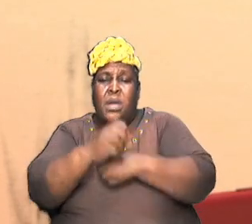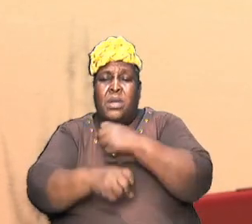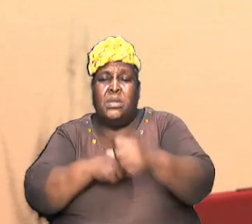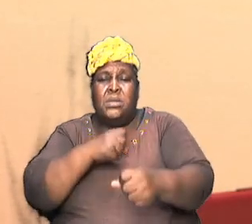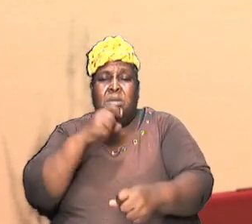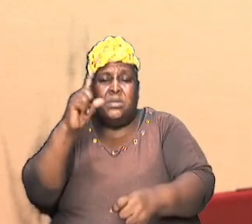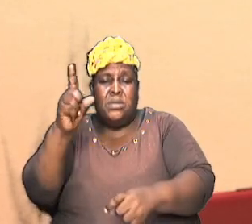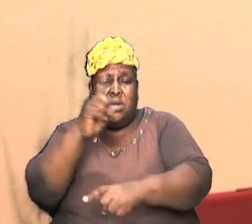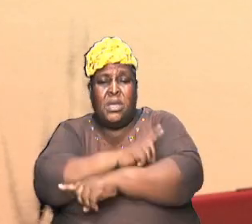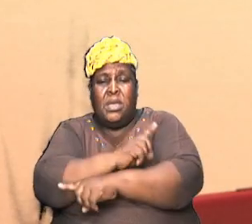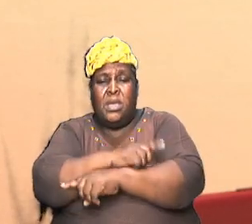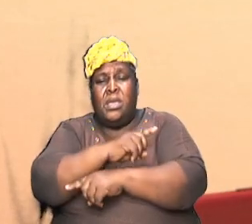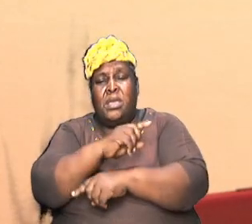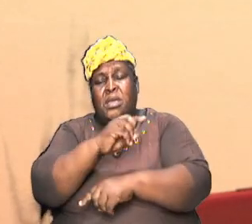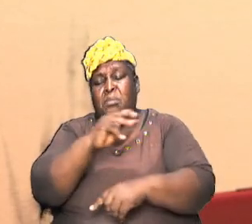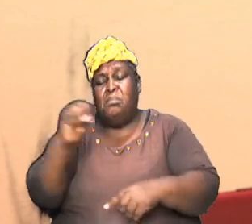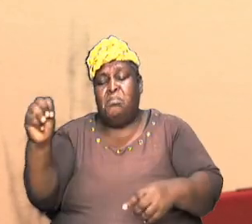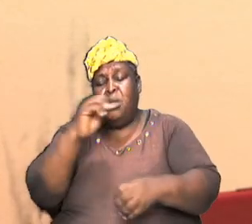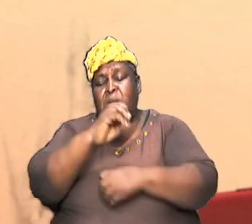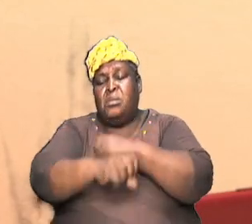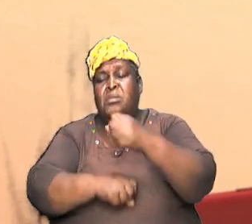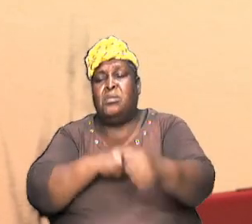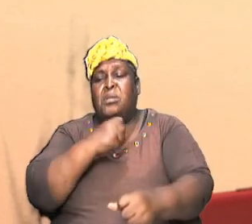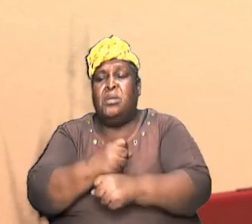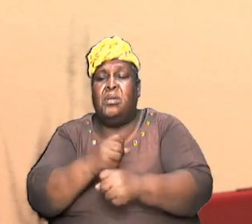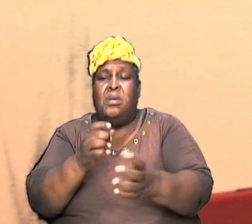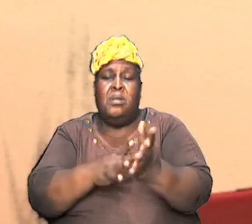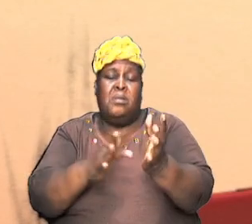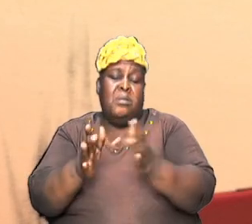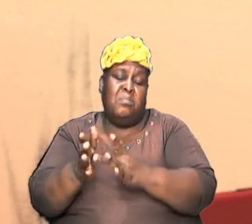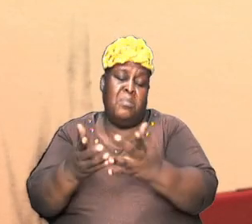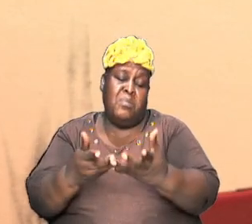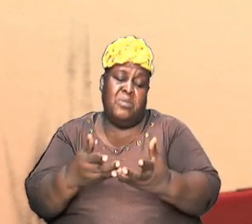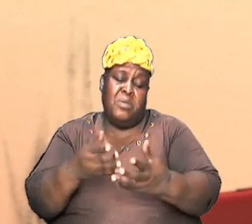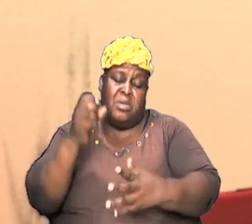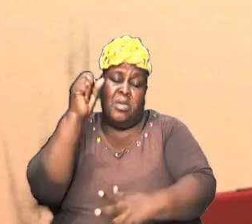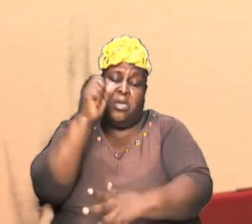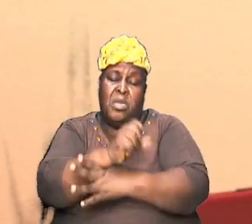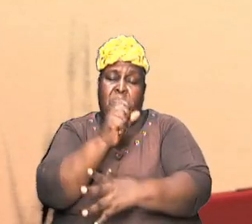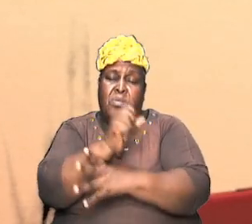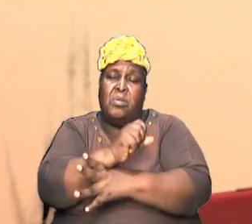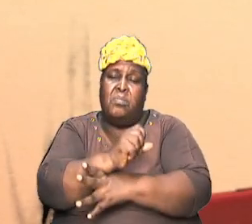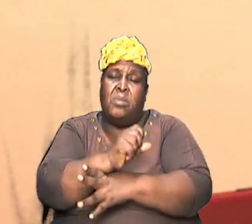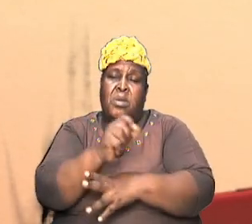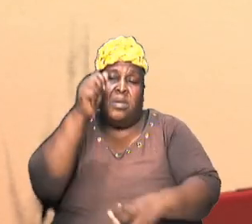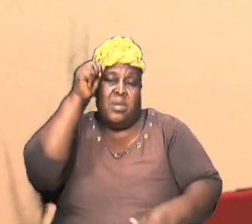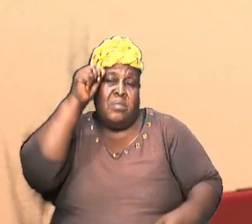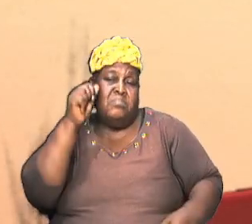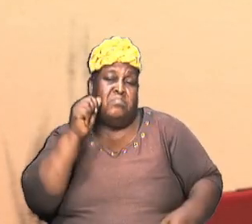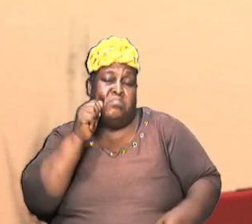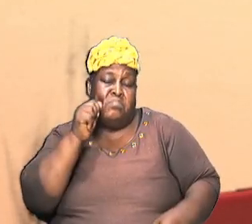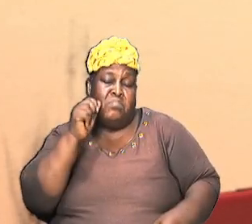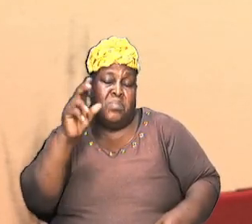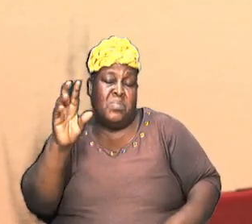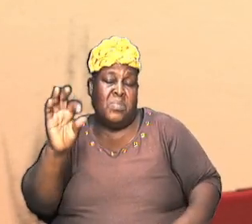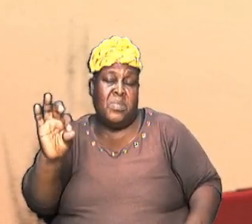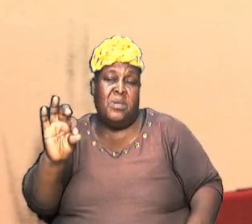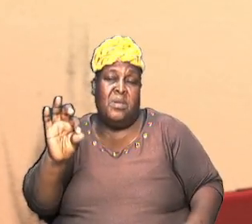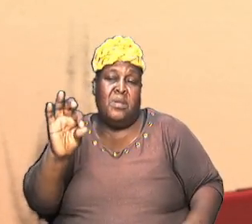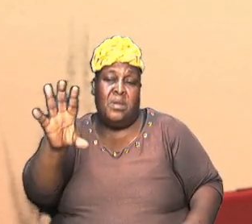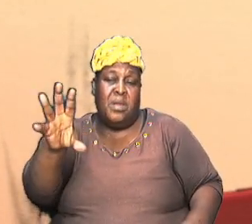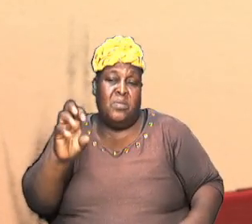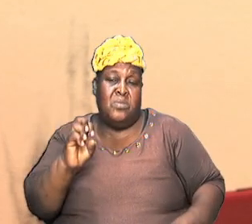million year well if it was a million year the Bible said Abraham Adam lived for 900 years